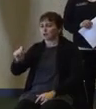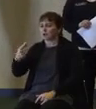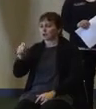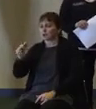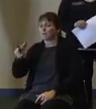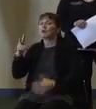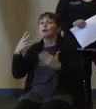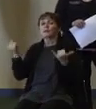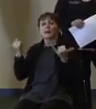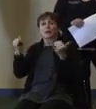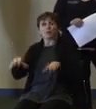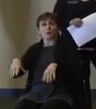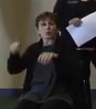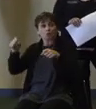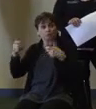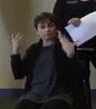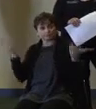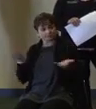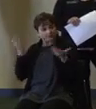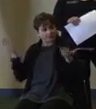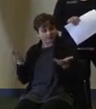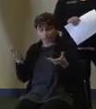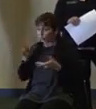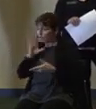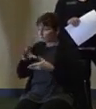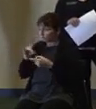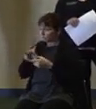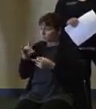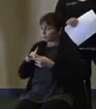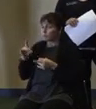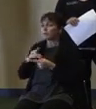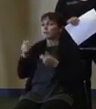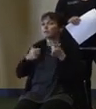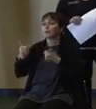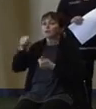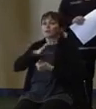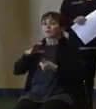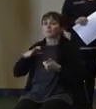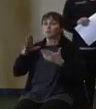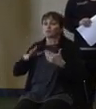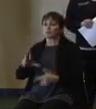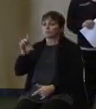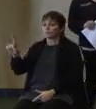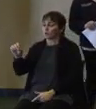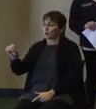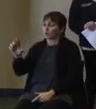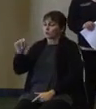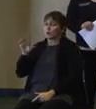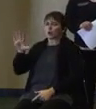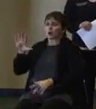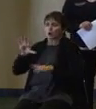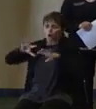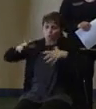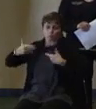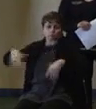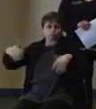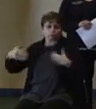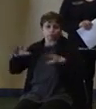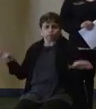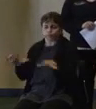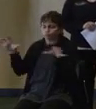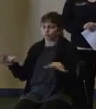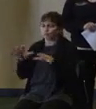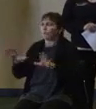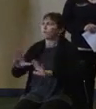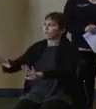our host, the commissioner of the Department of Transportation. She and her team have done an extraordinary job over the past 48 hours, as they always do.